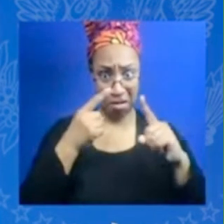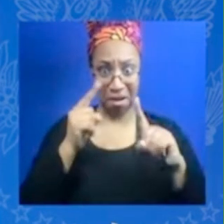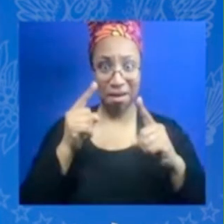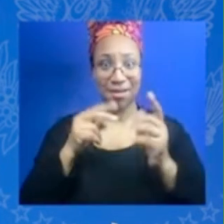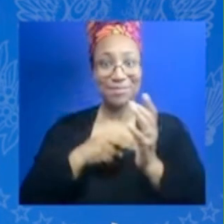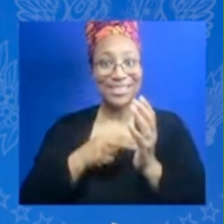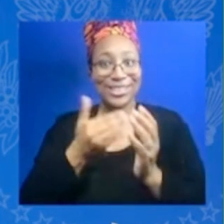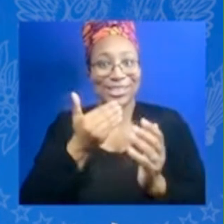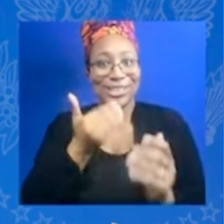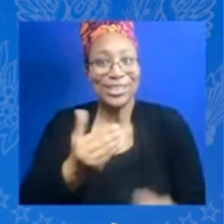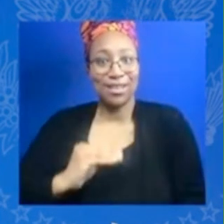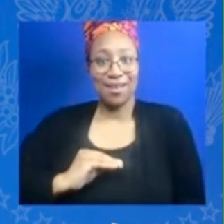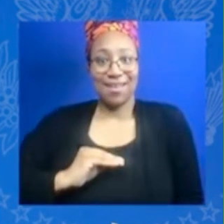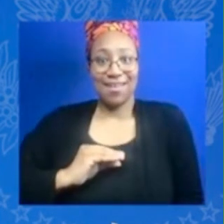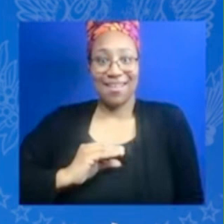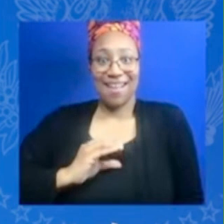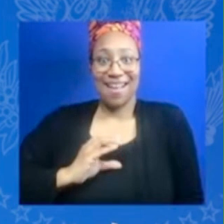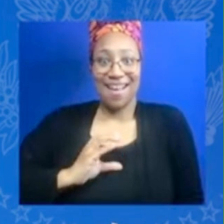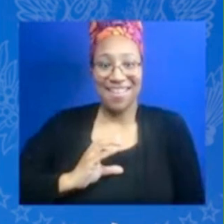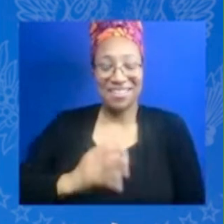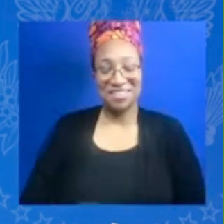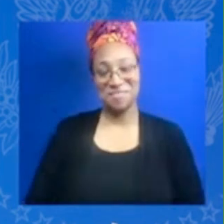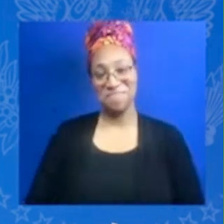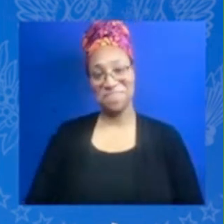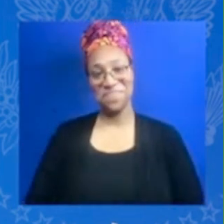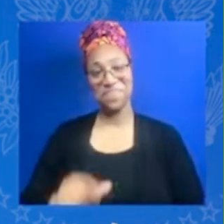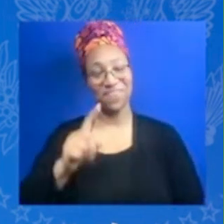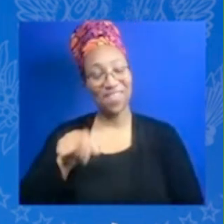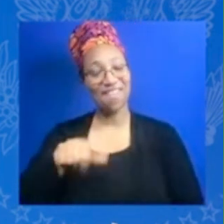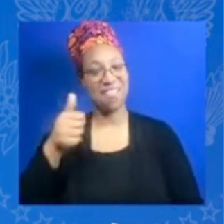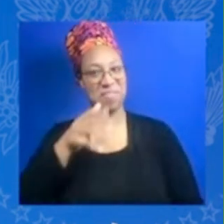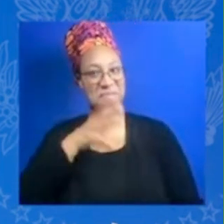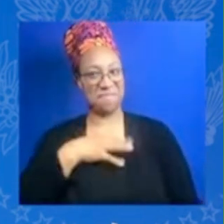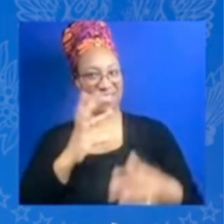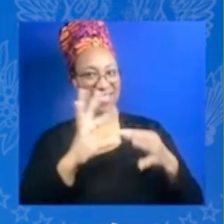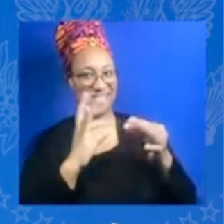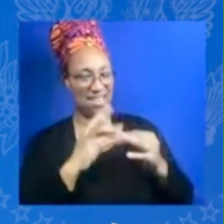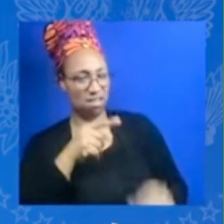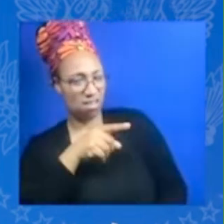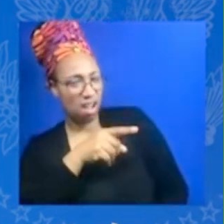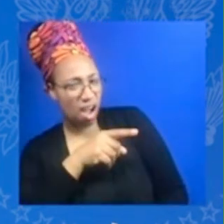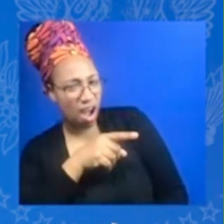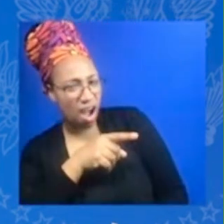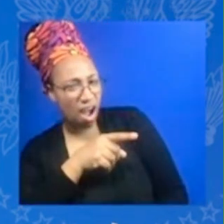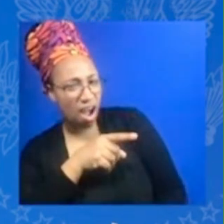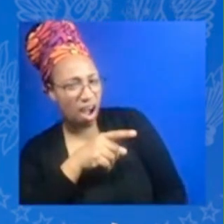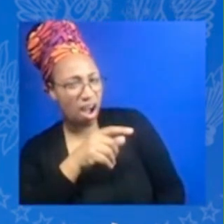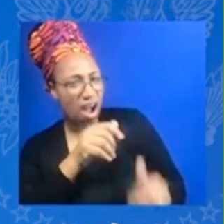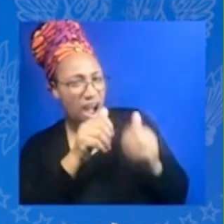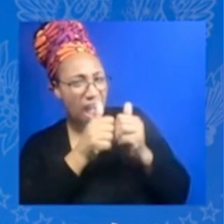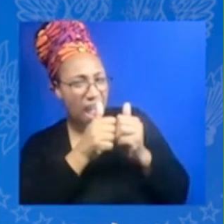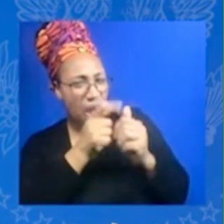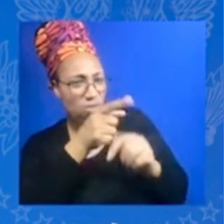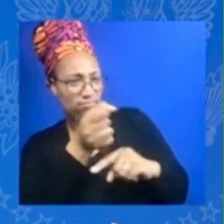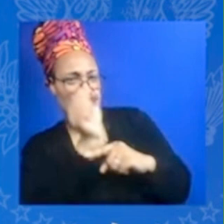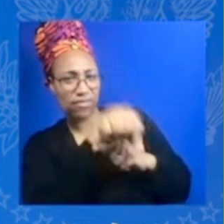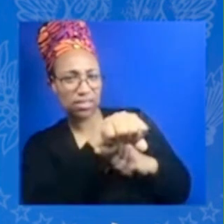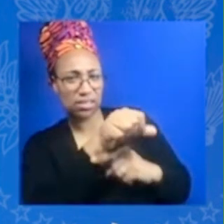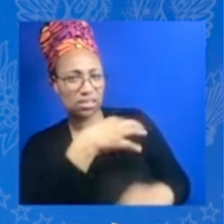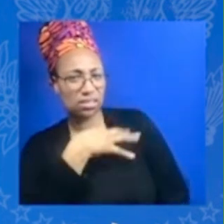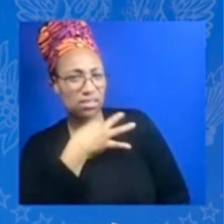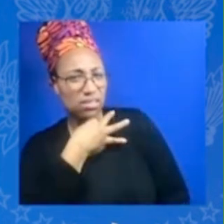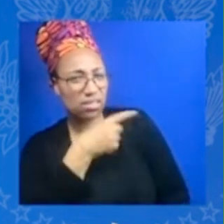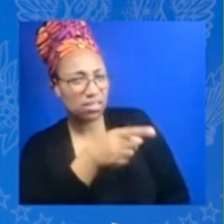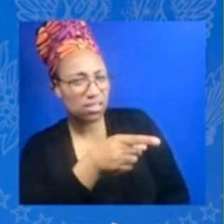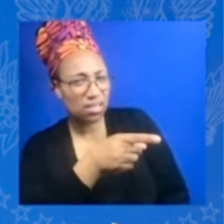it's how do you get over failure and I think as an entrepreneur you are dealing with that on a daily basis and you have to